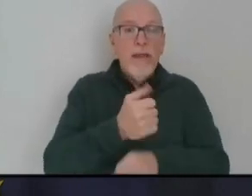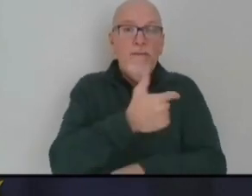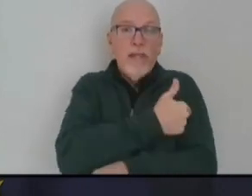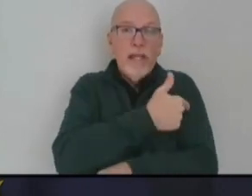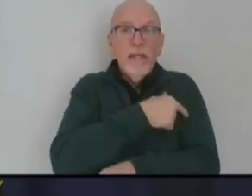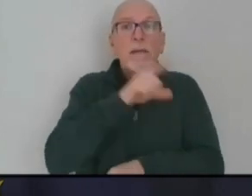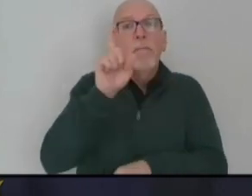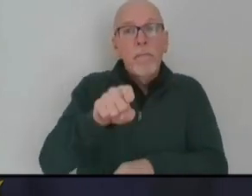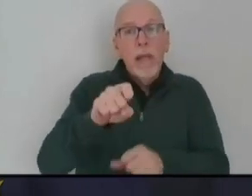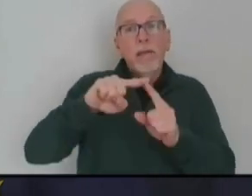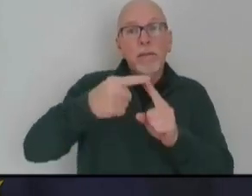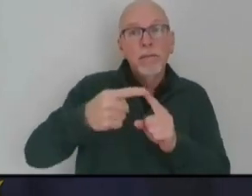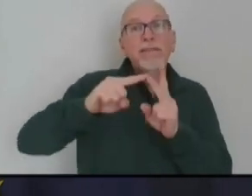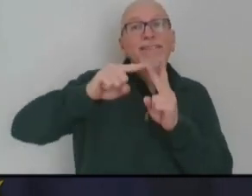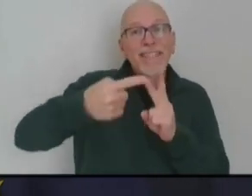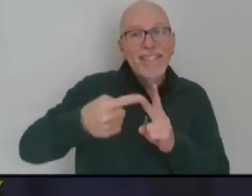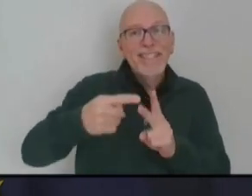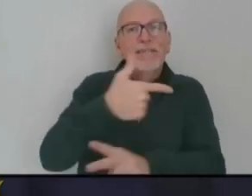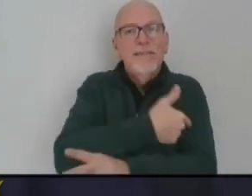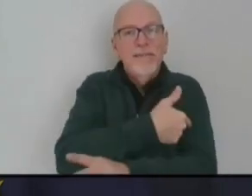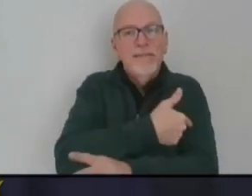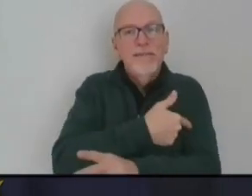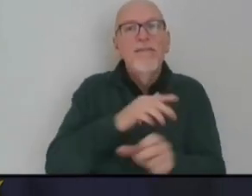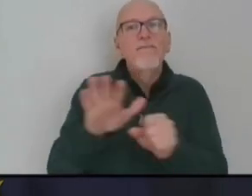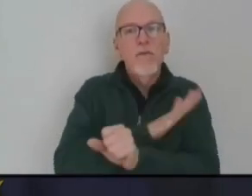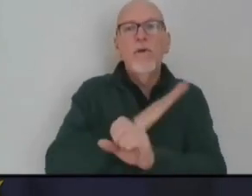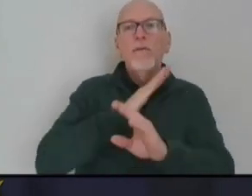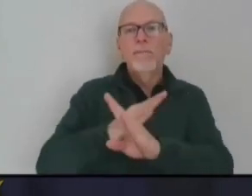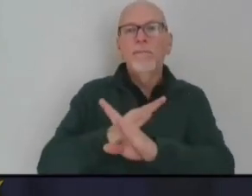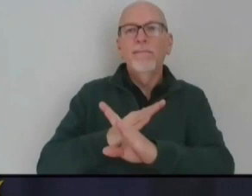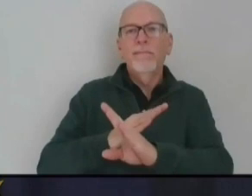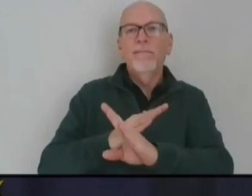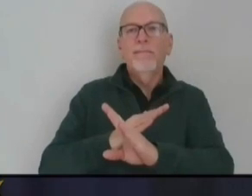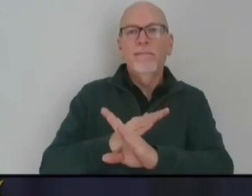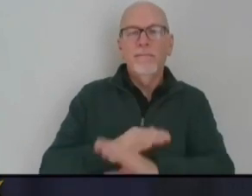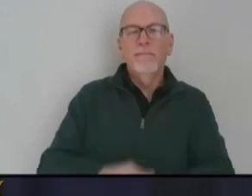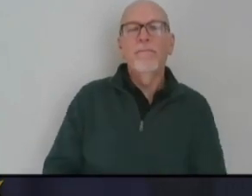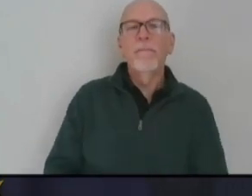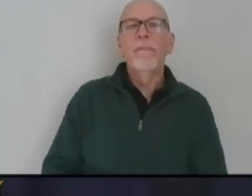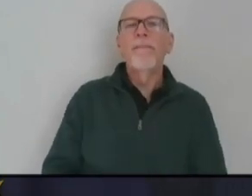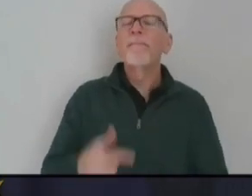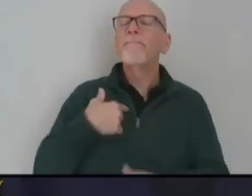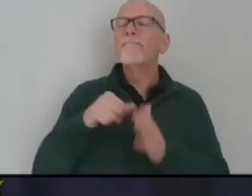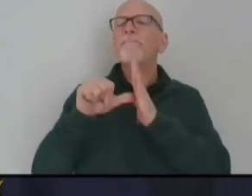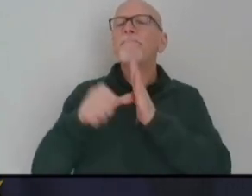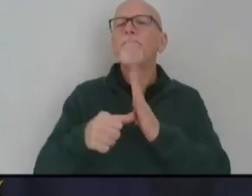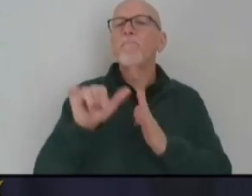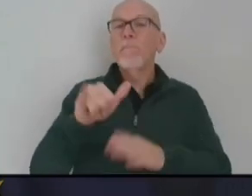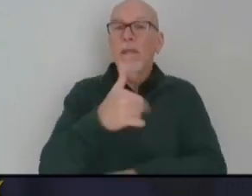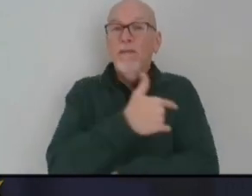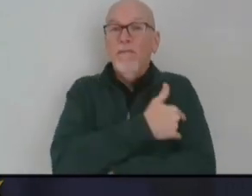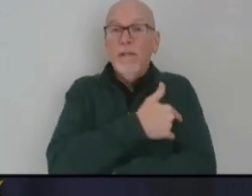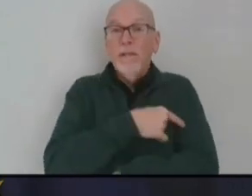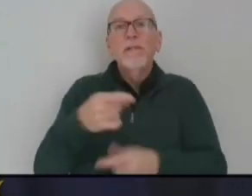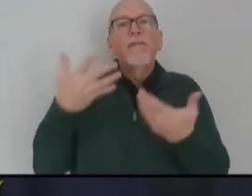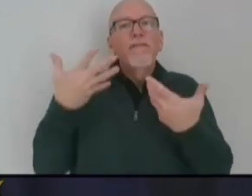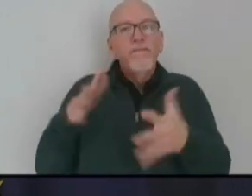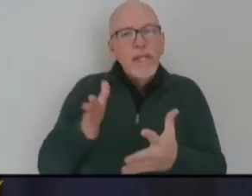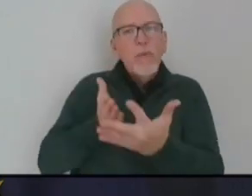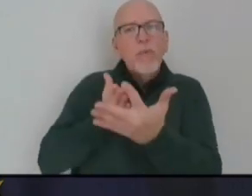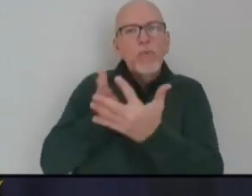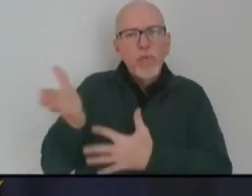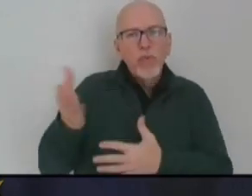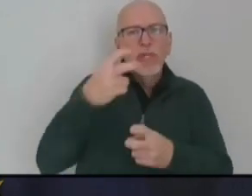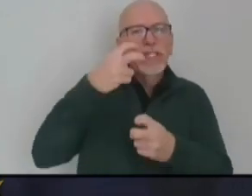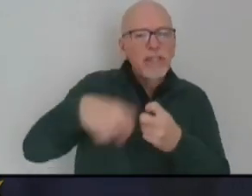dose in order to receive the full immunity benefit. I want to emphasize that these vaccines have undergone rigorous testing and review